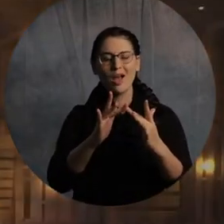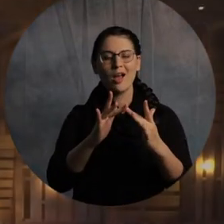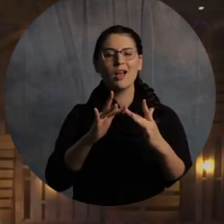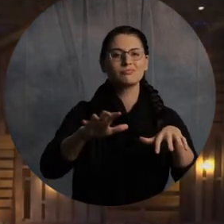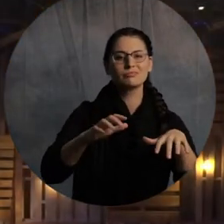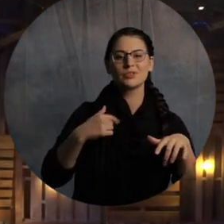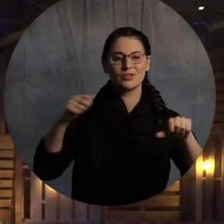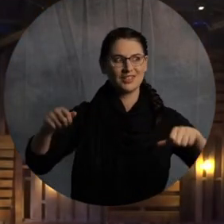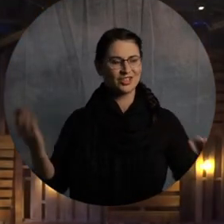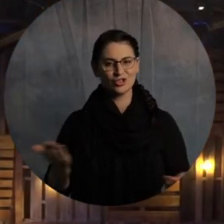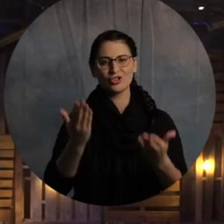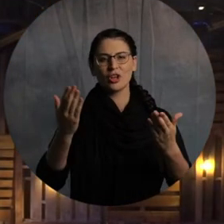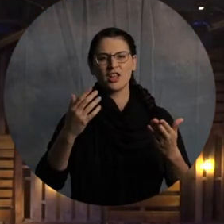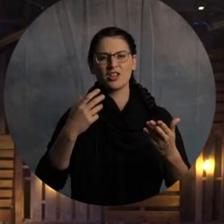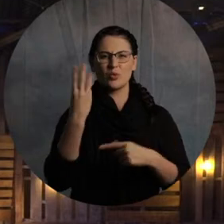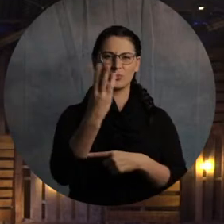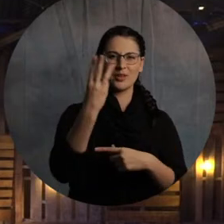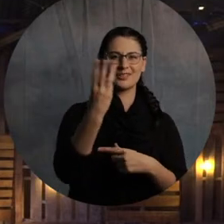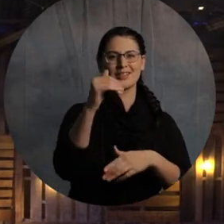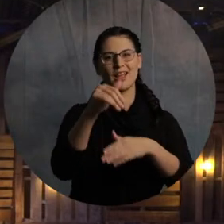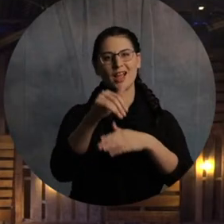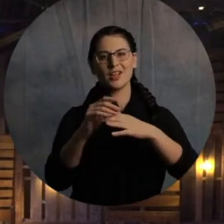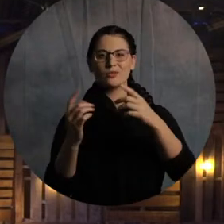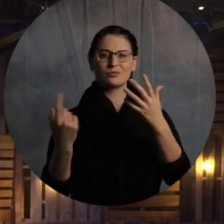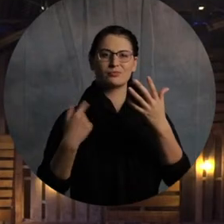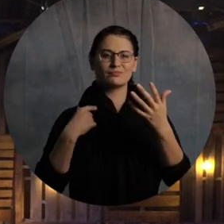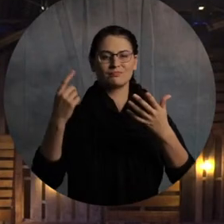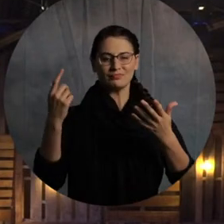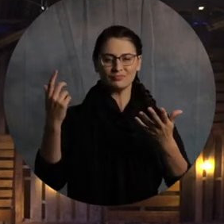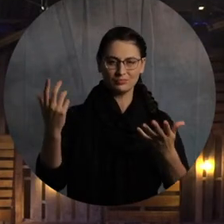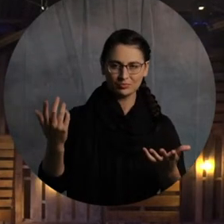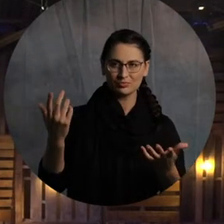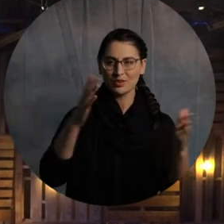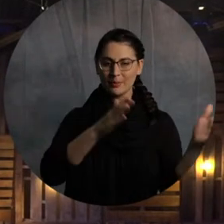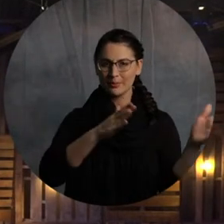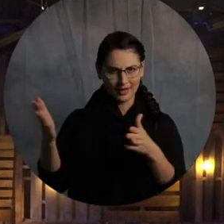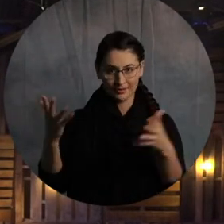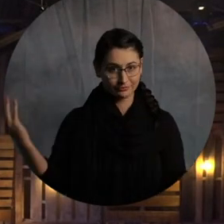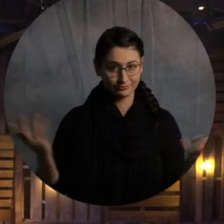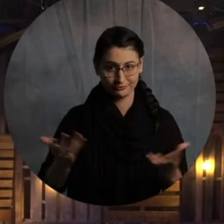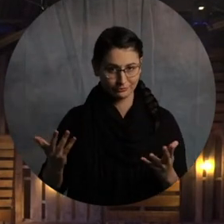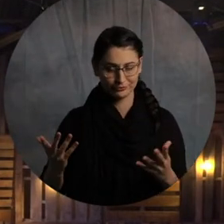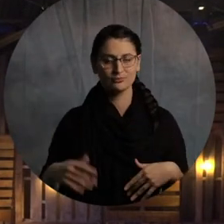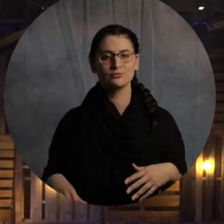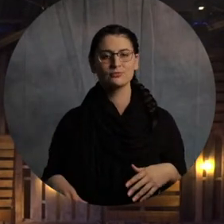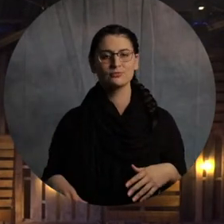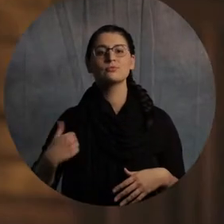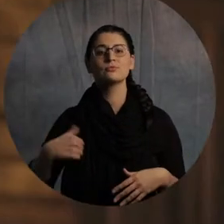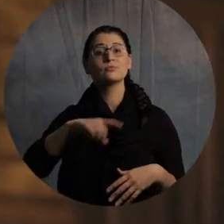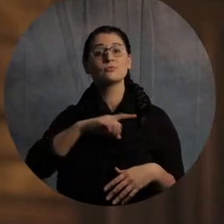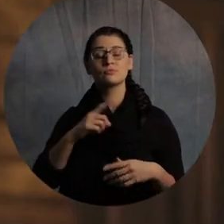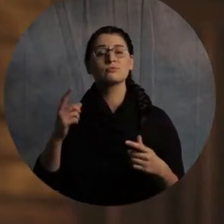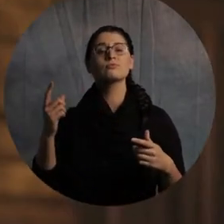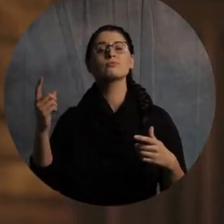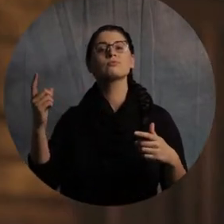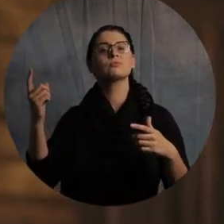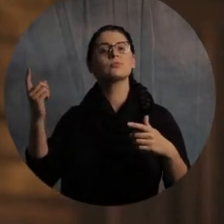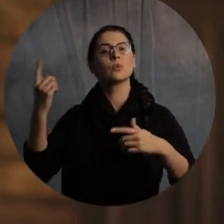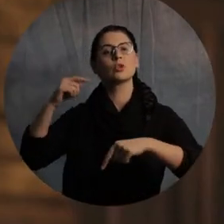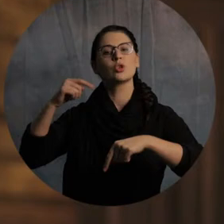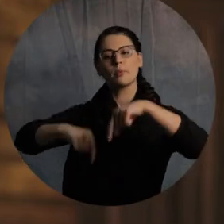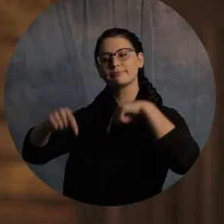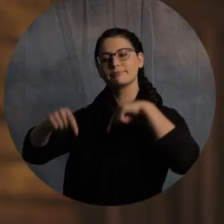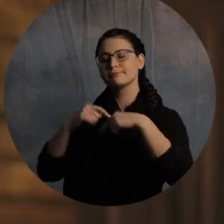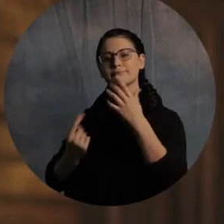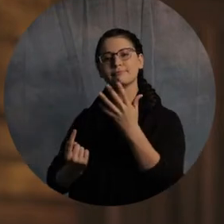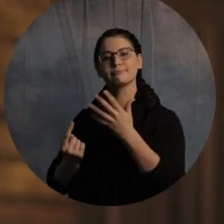people in here, and can see them, so y'all can virtually wave at them, all right? And the plan is that we are going to go backwards